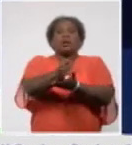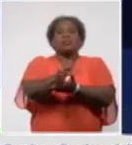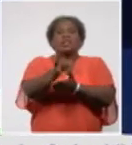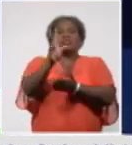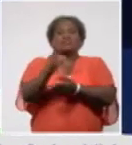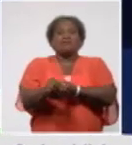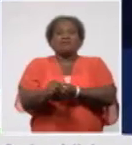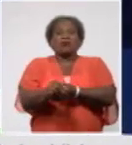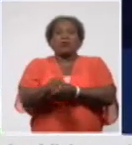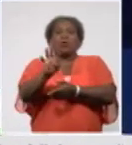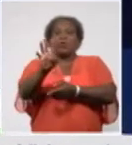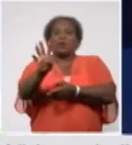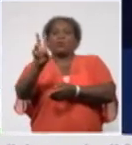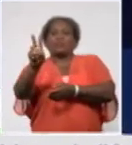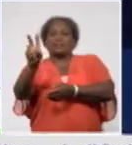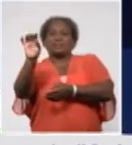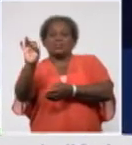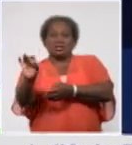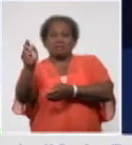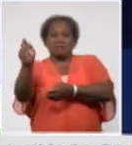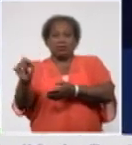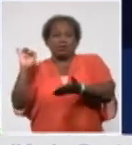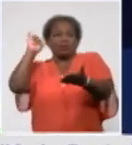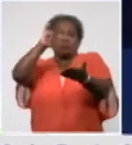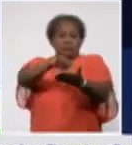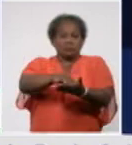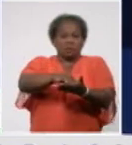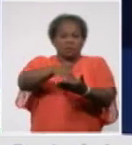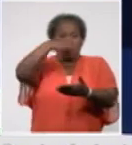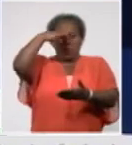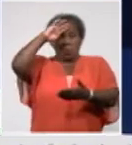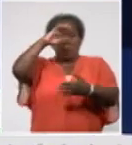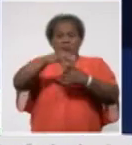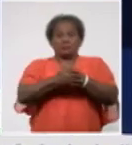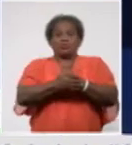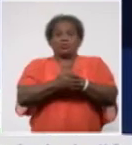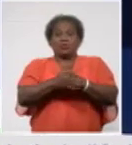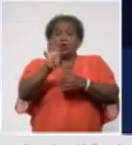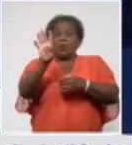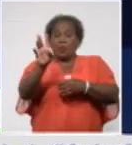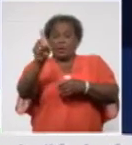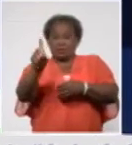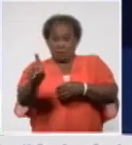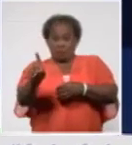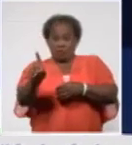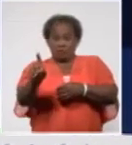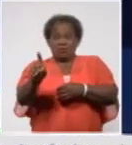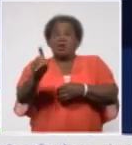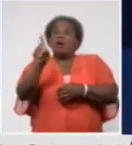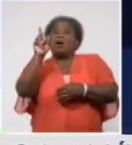representing 49.9% of all diagnosed cases on the island.